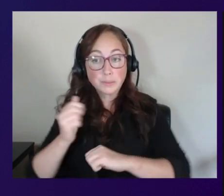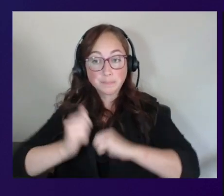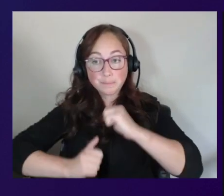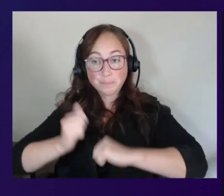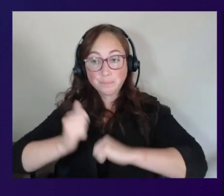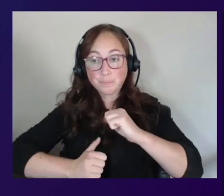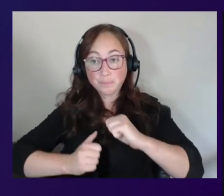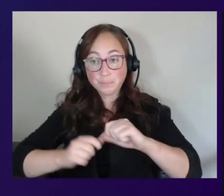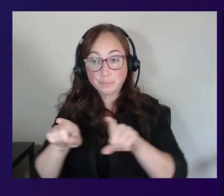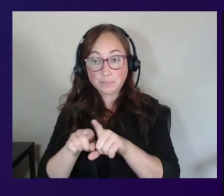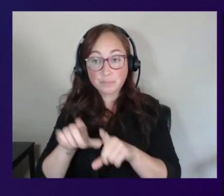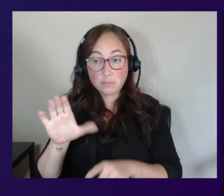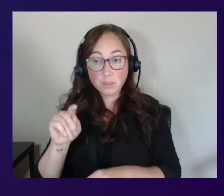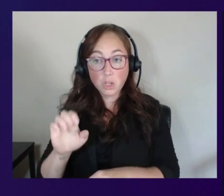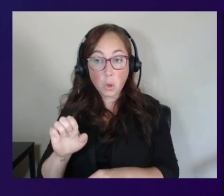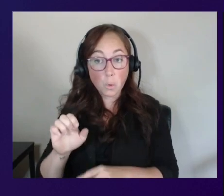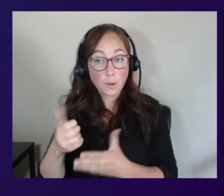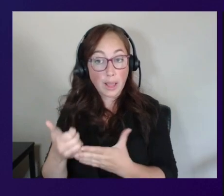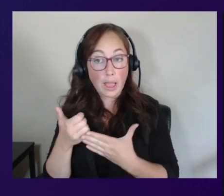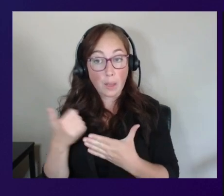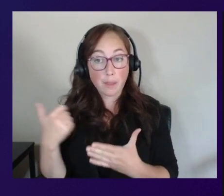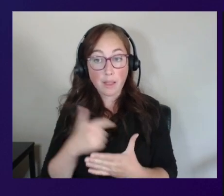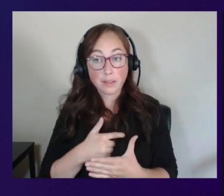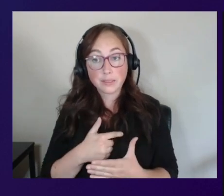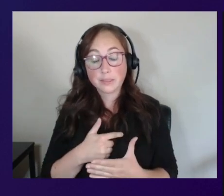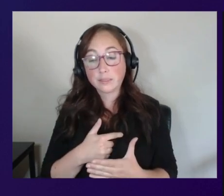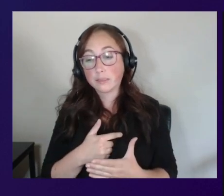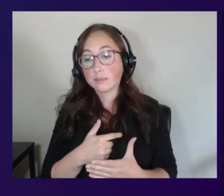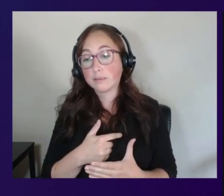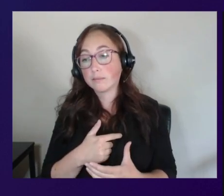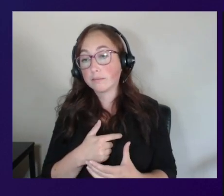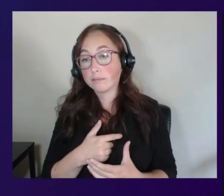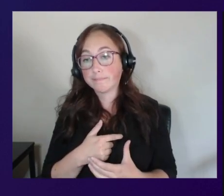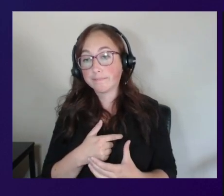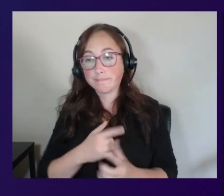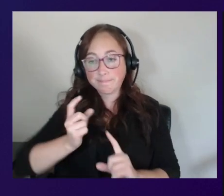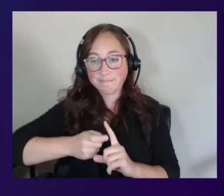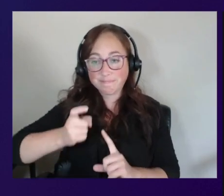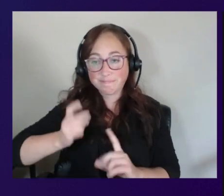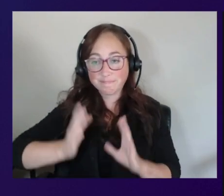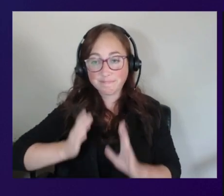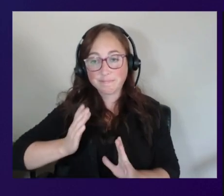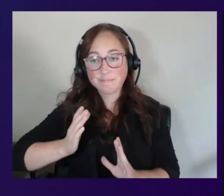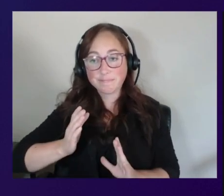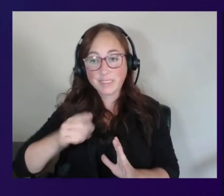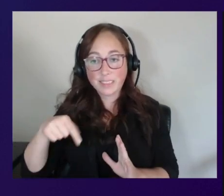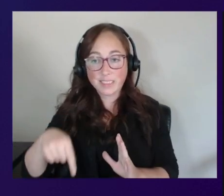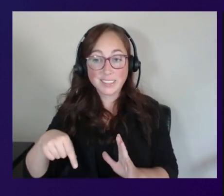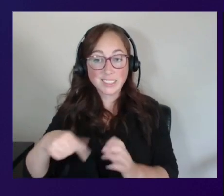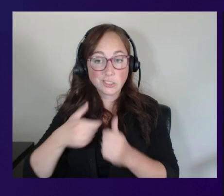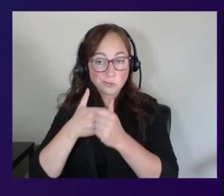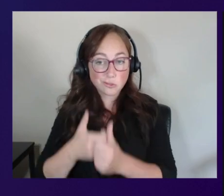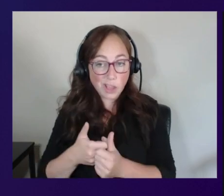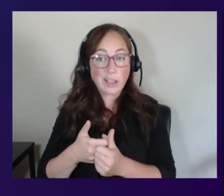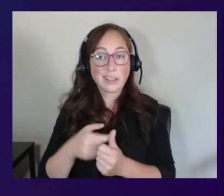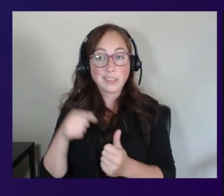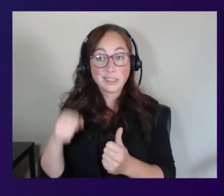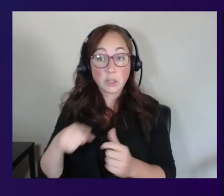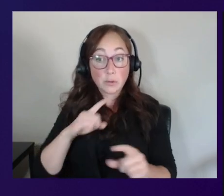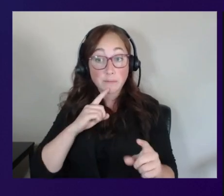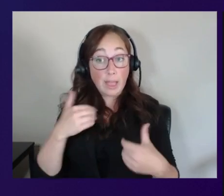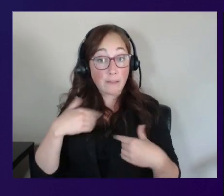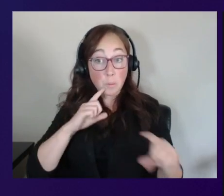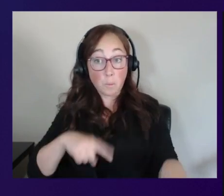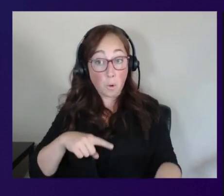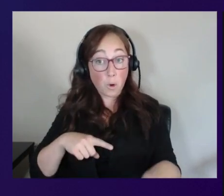infrastructure as code to help us automate some of this and and track it is there a report is there anything that we can